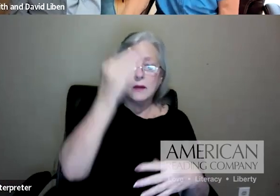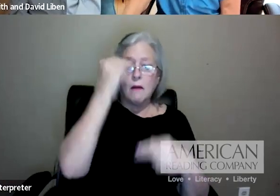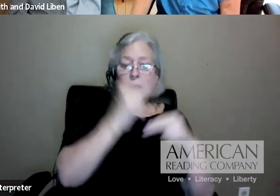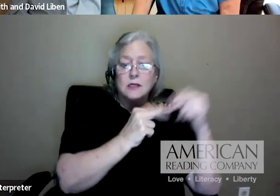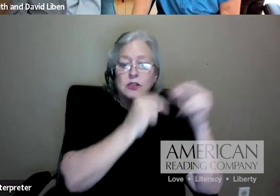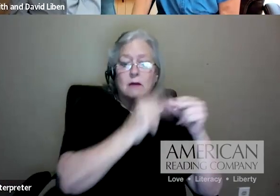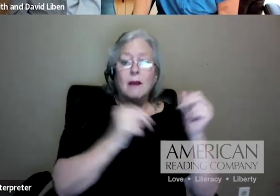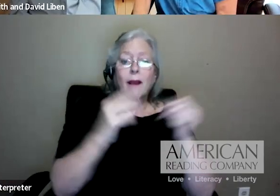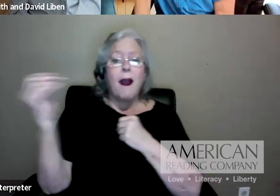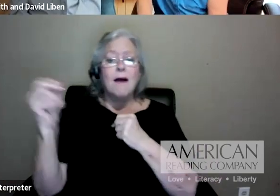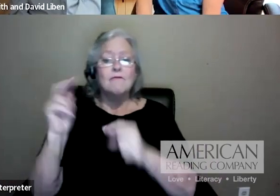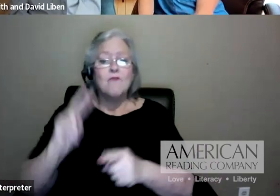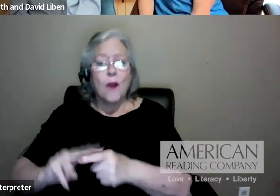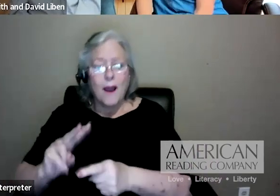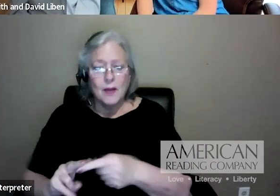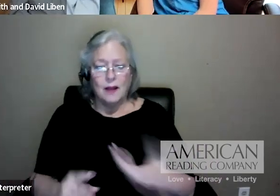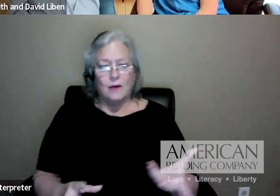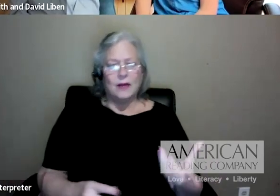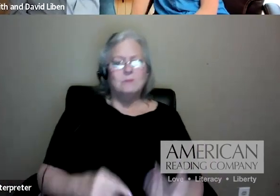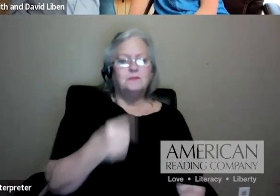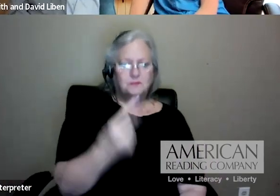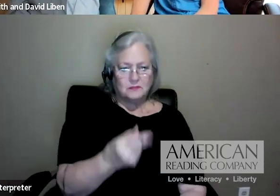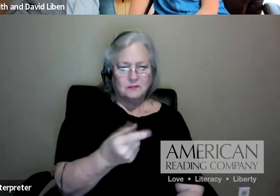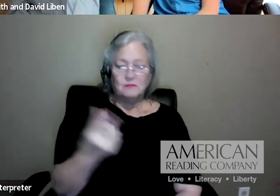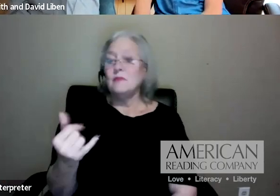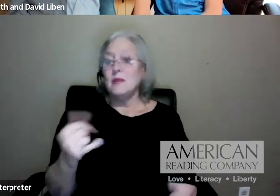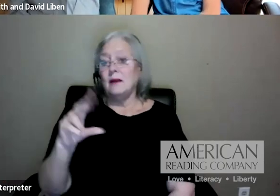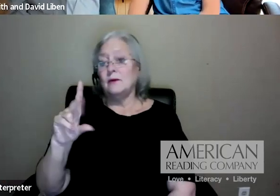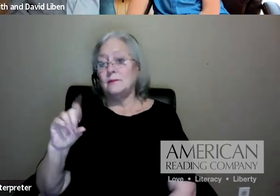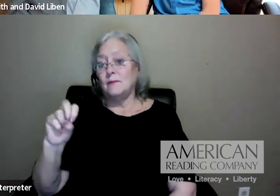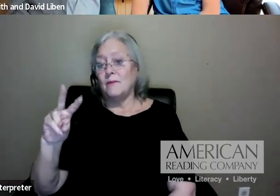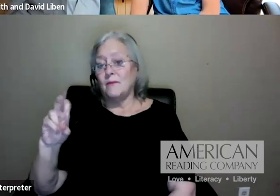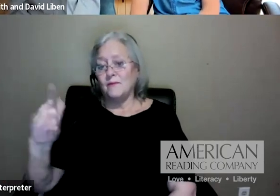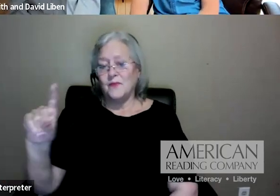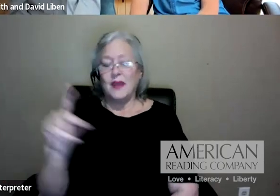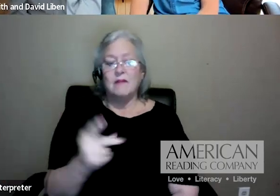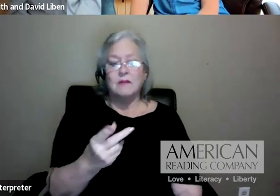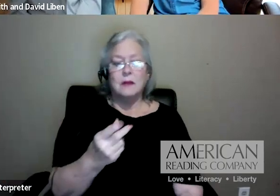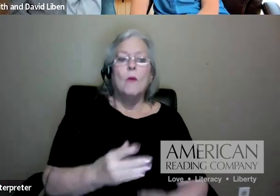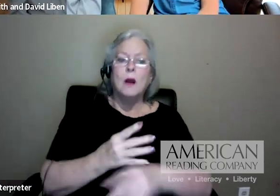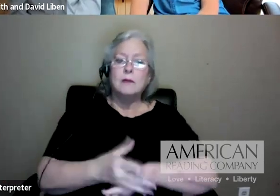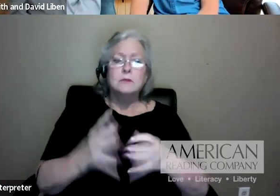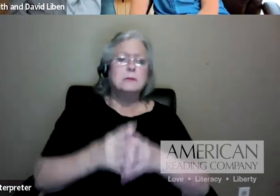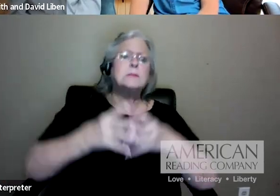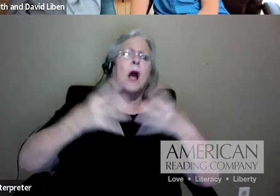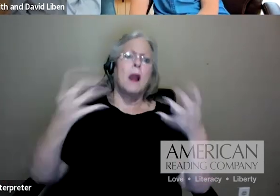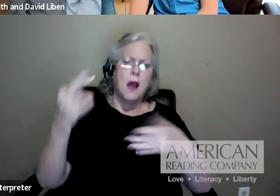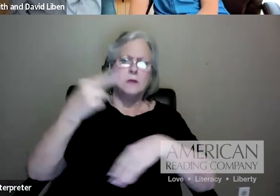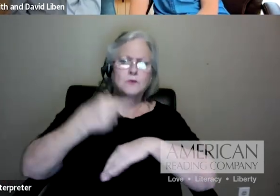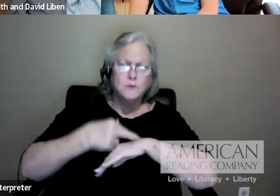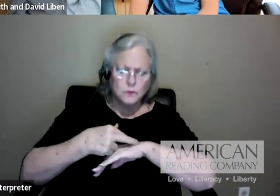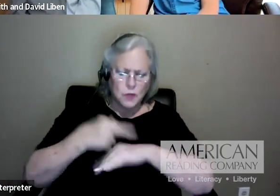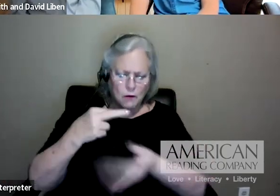about reading and vocabulary. Oh, well, after a great deal of research, many